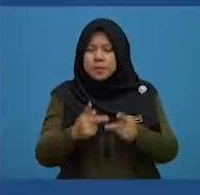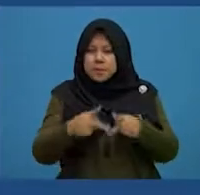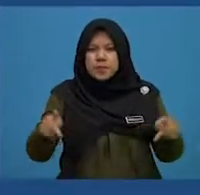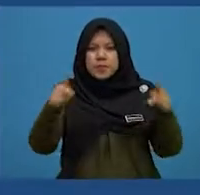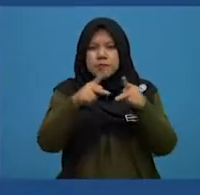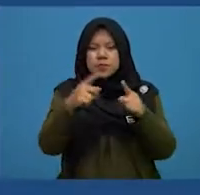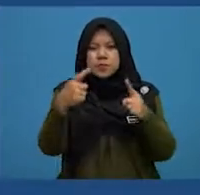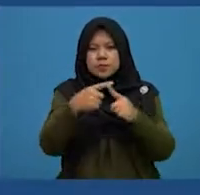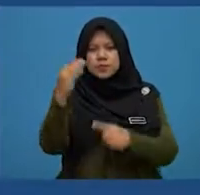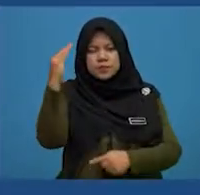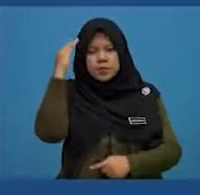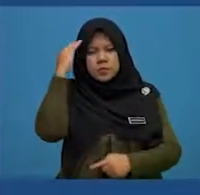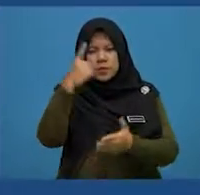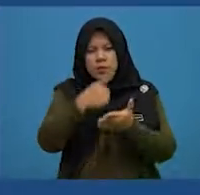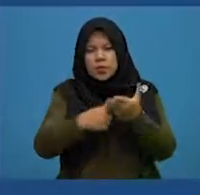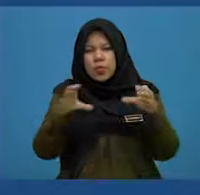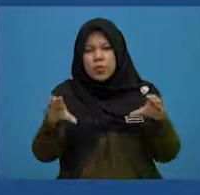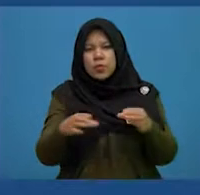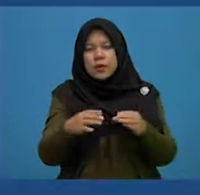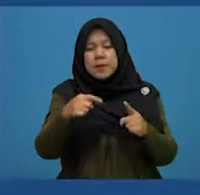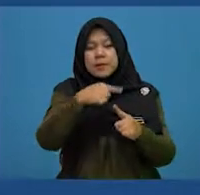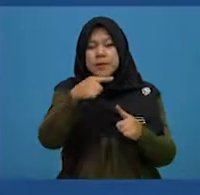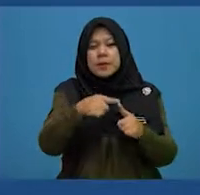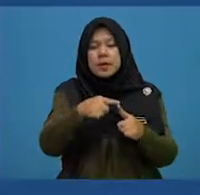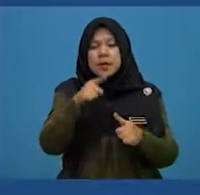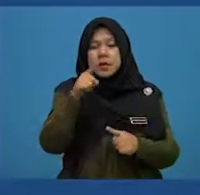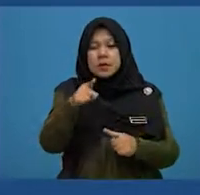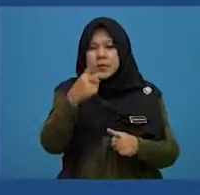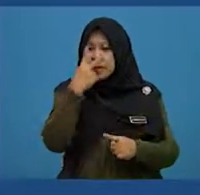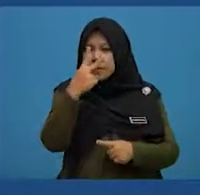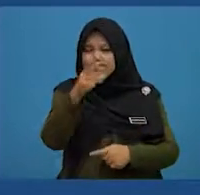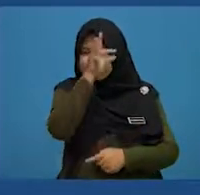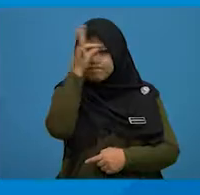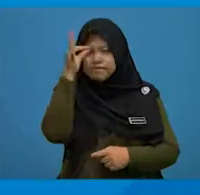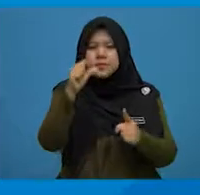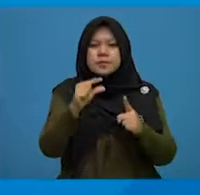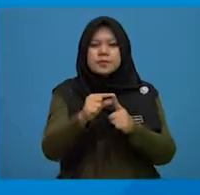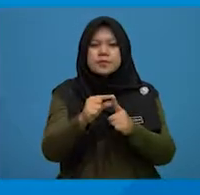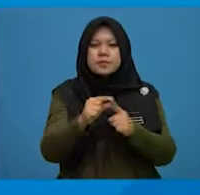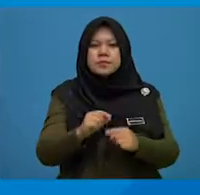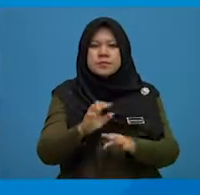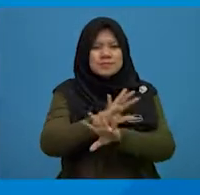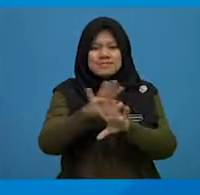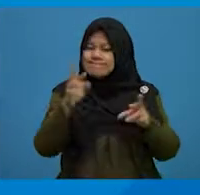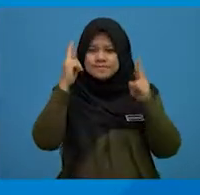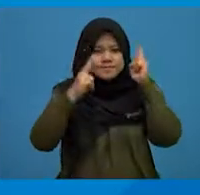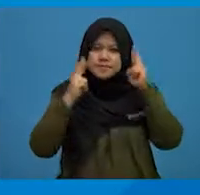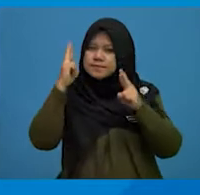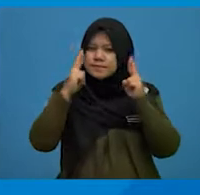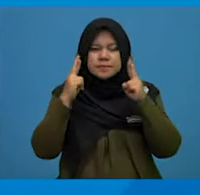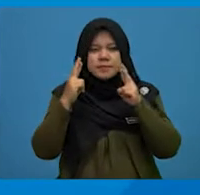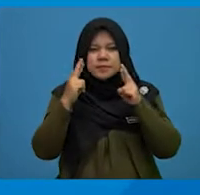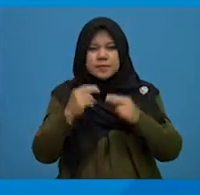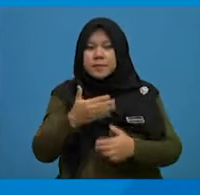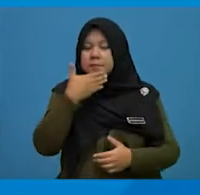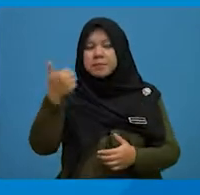to know what to do when you see an unknown word. Do not panic! Tip